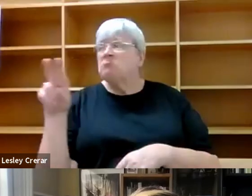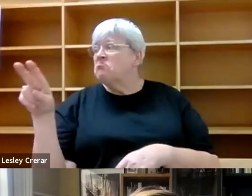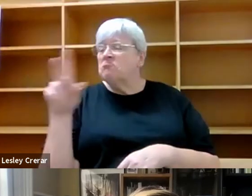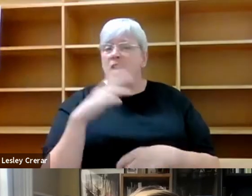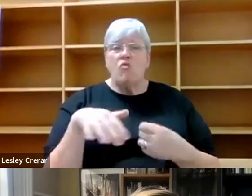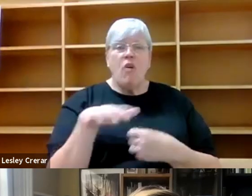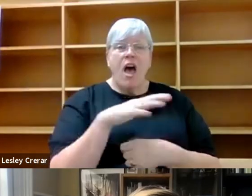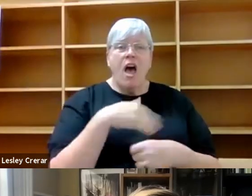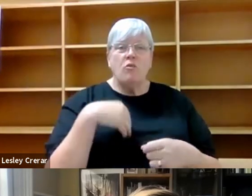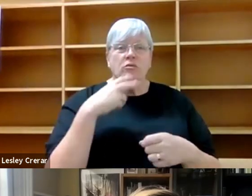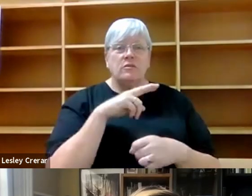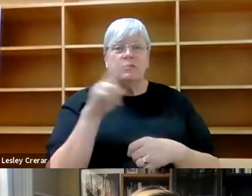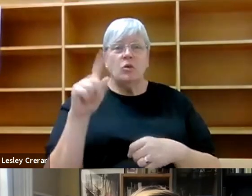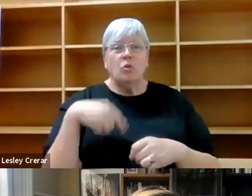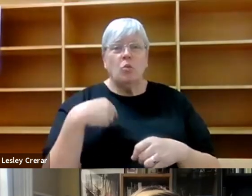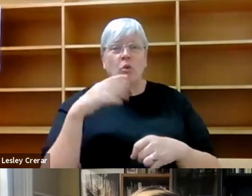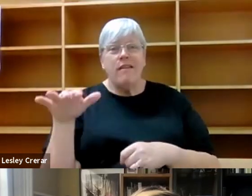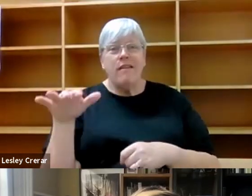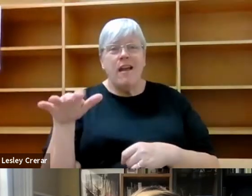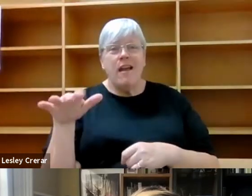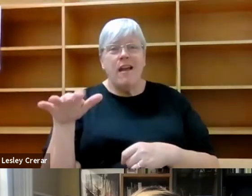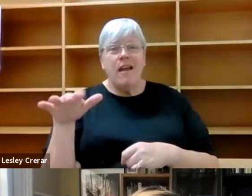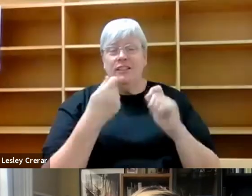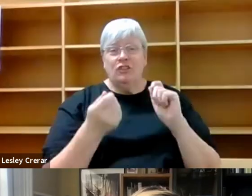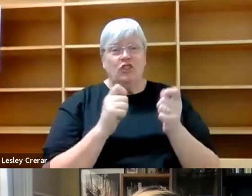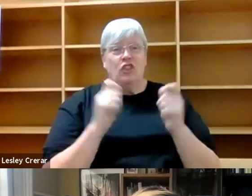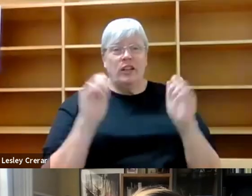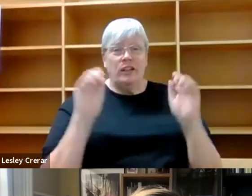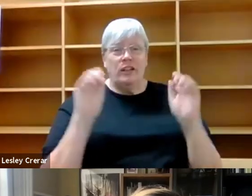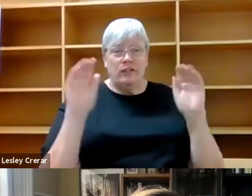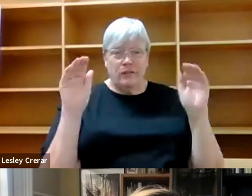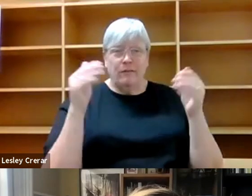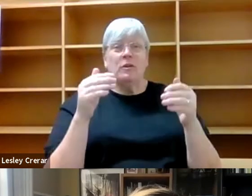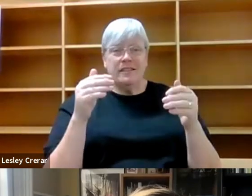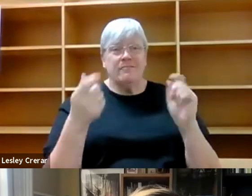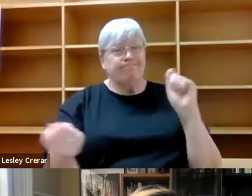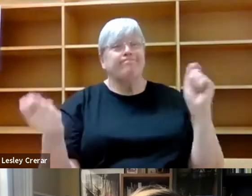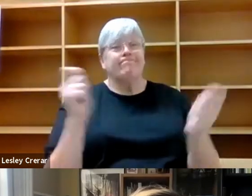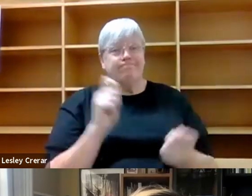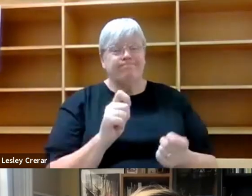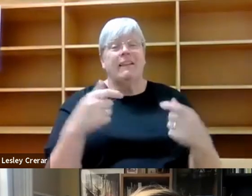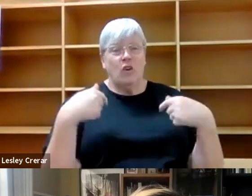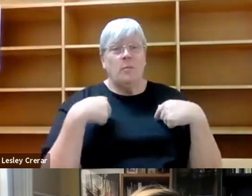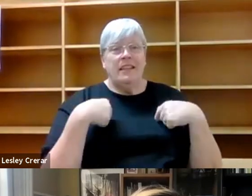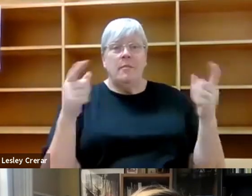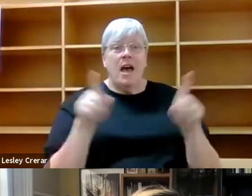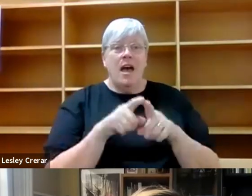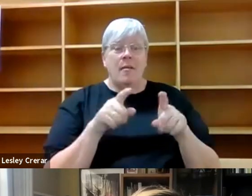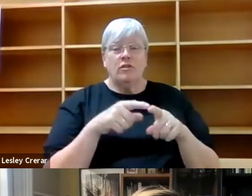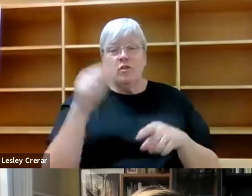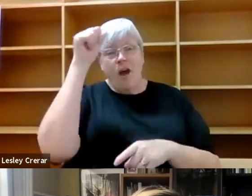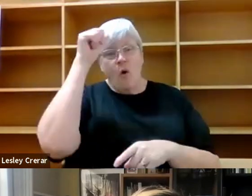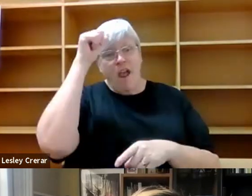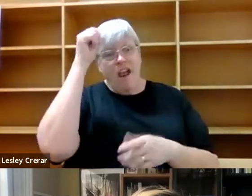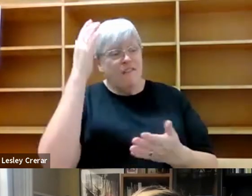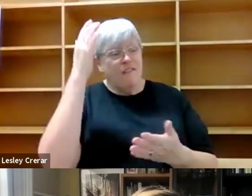opportunity to sort of really readjust my focus, I found it really, really transformative for me. Um, but I'm also conscious of the fact that, like,